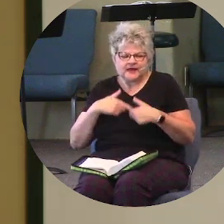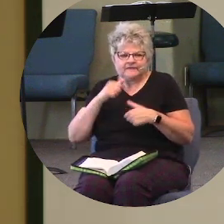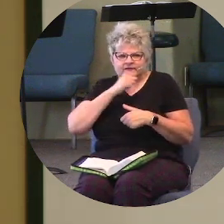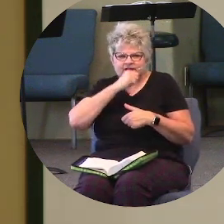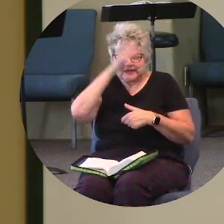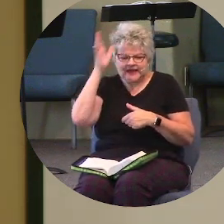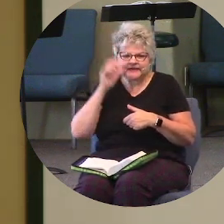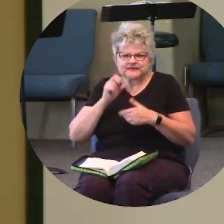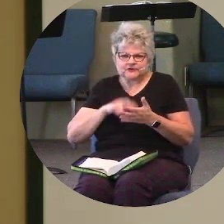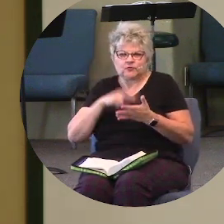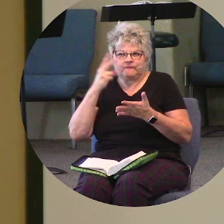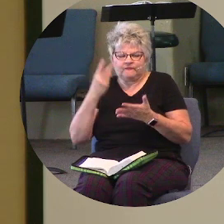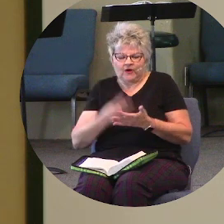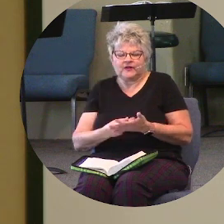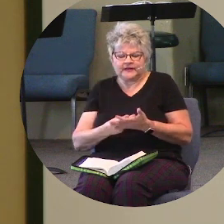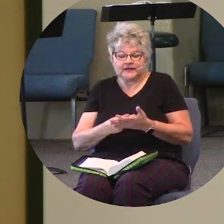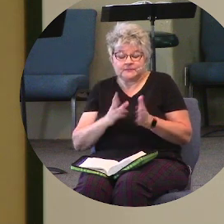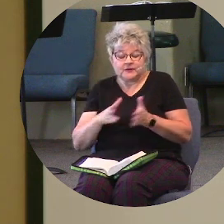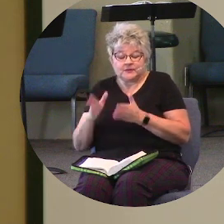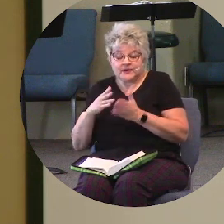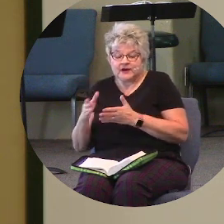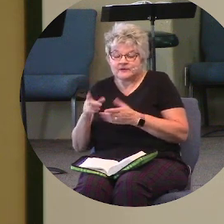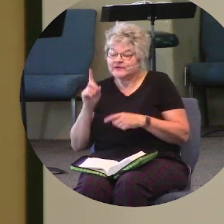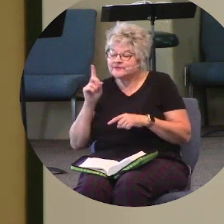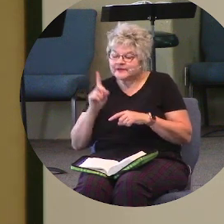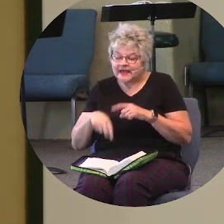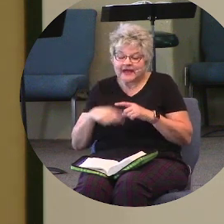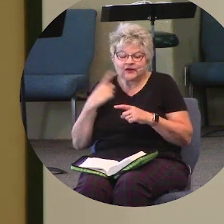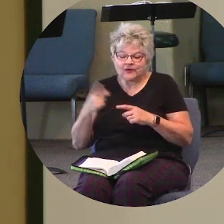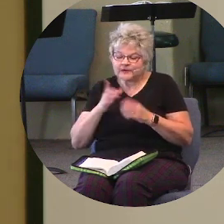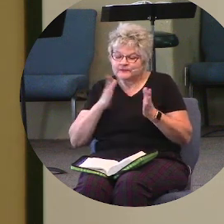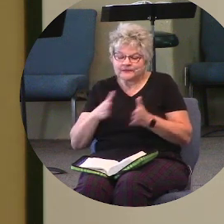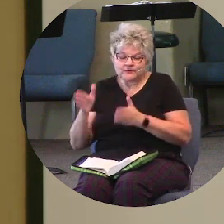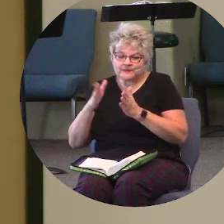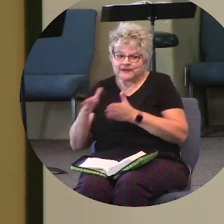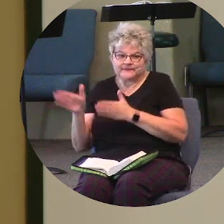falling and, you being prepared, but you can't always be prepared.